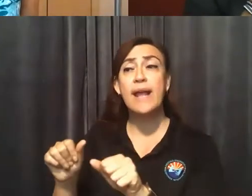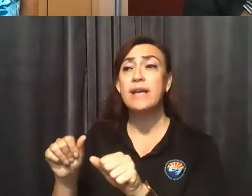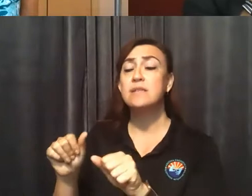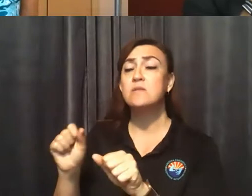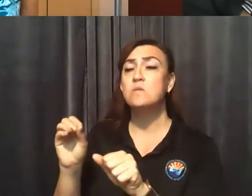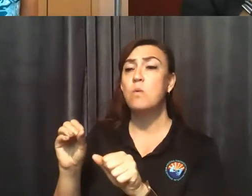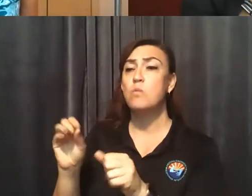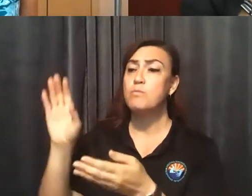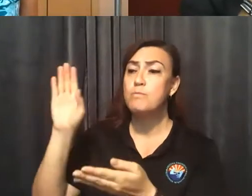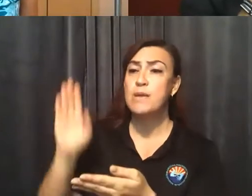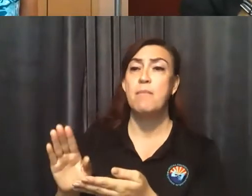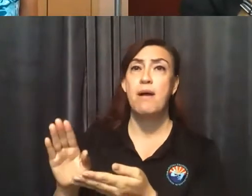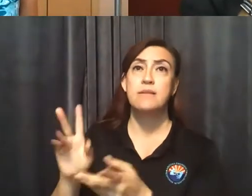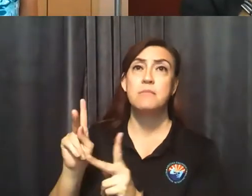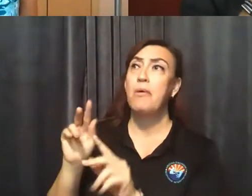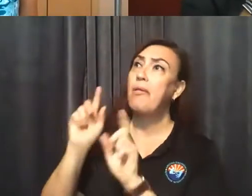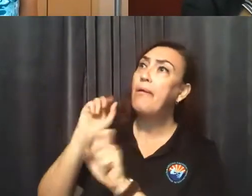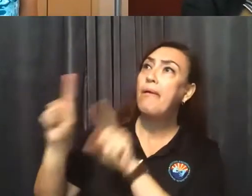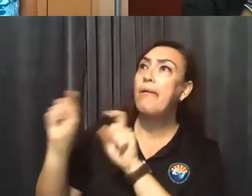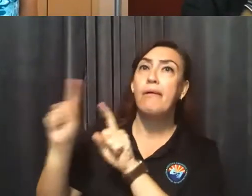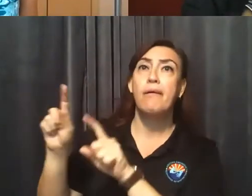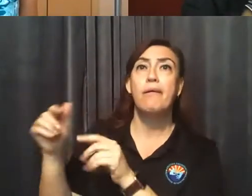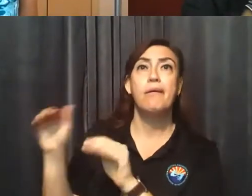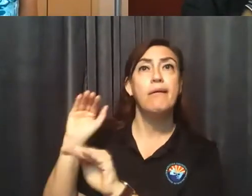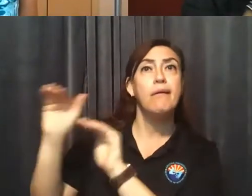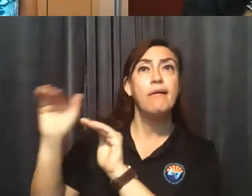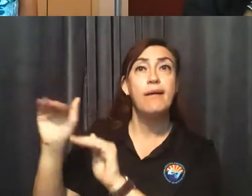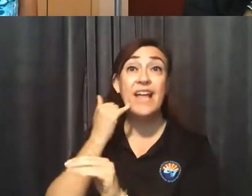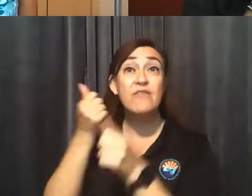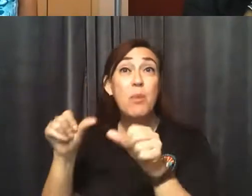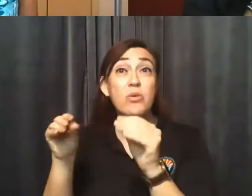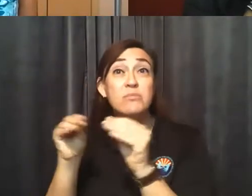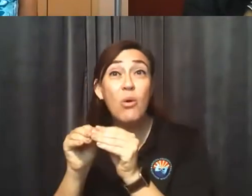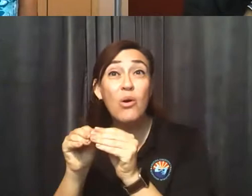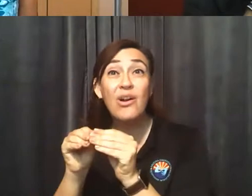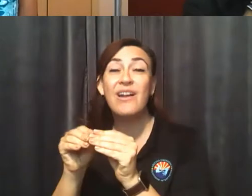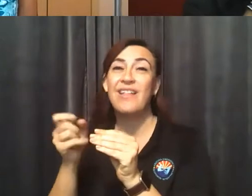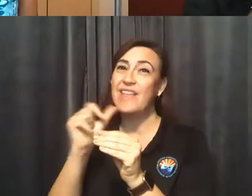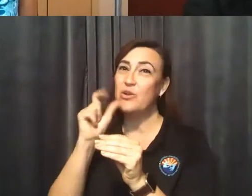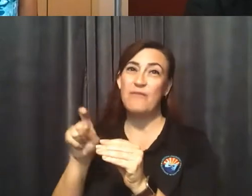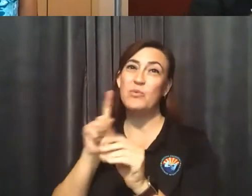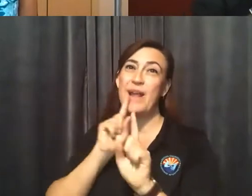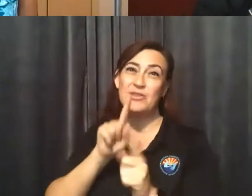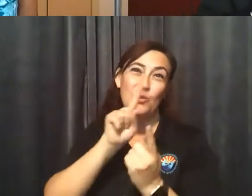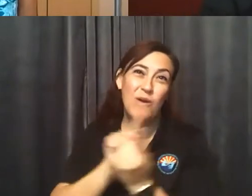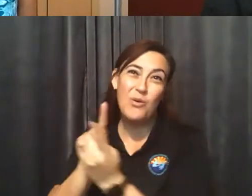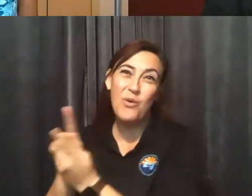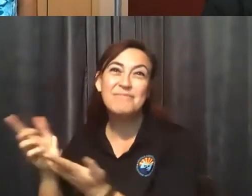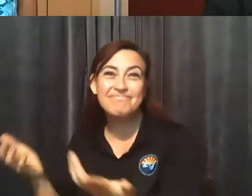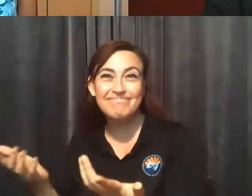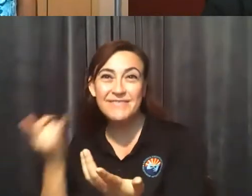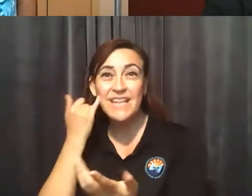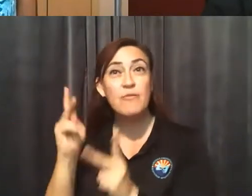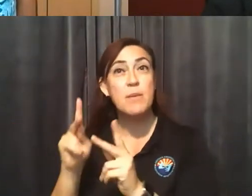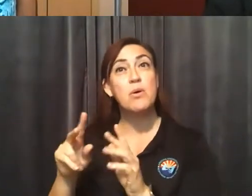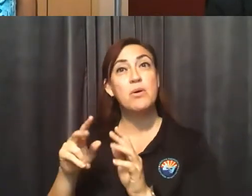a lot of questions. And the more you have posted, the less you have to repeat to people if they're violating the rules. At least it's just, it's